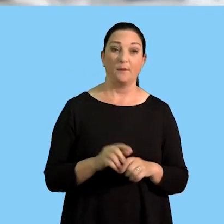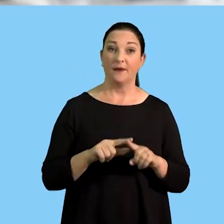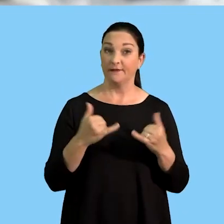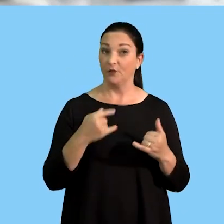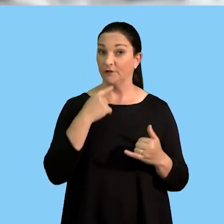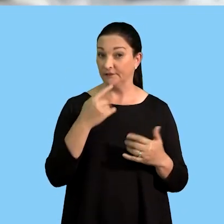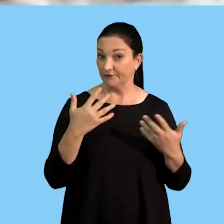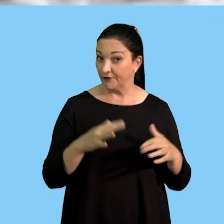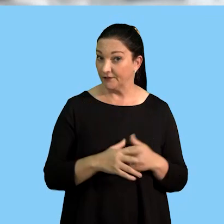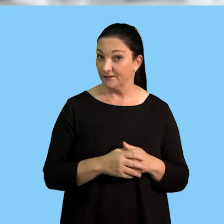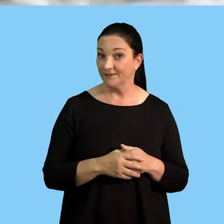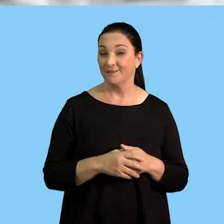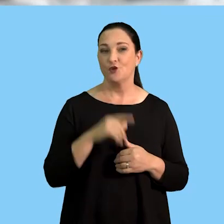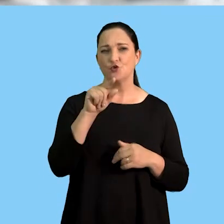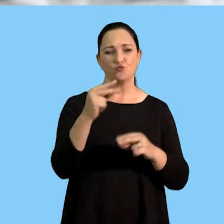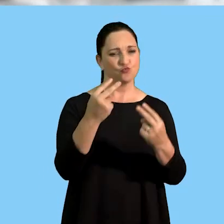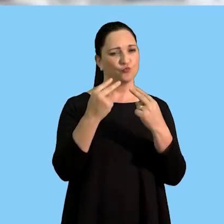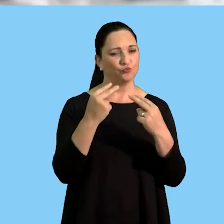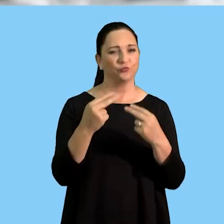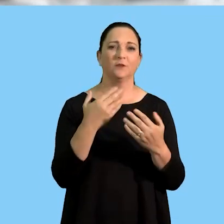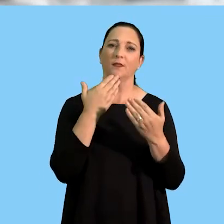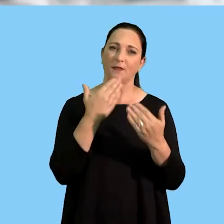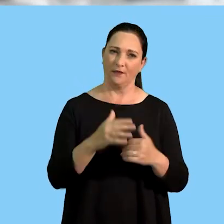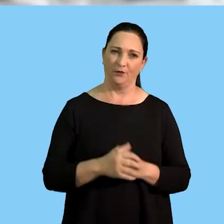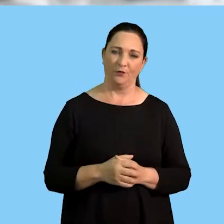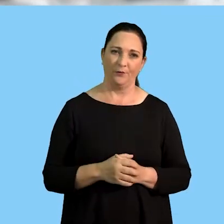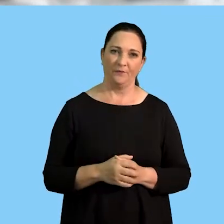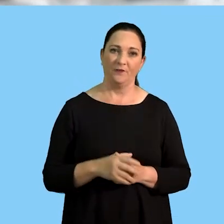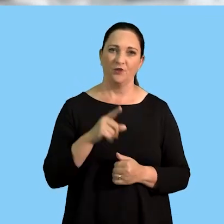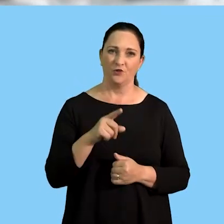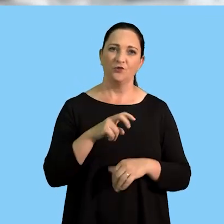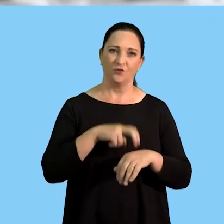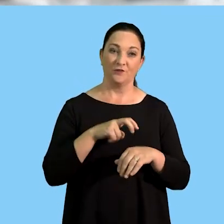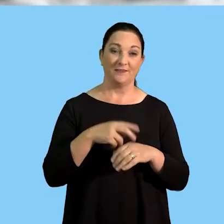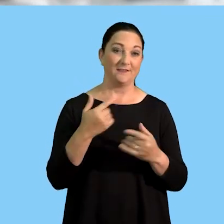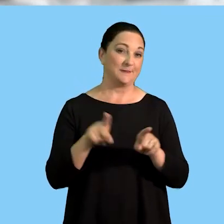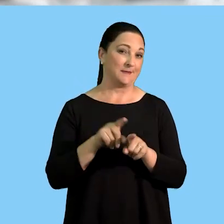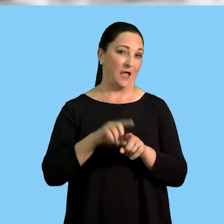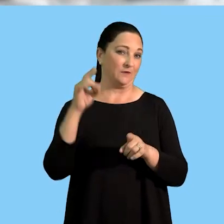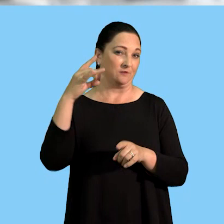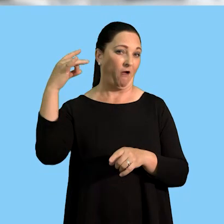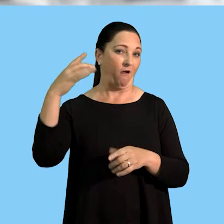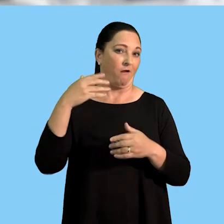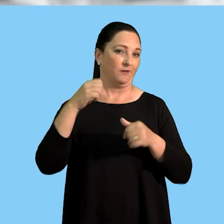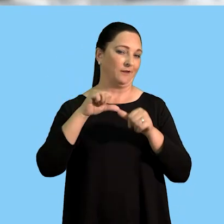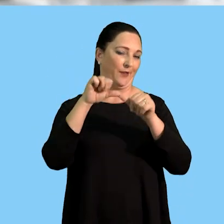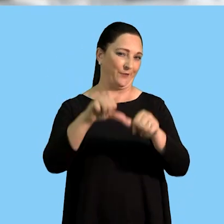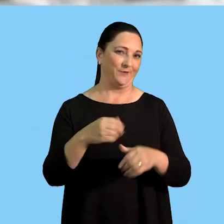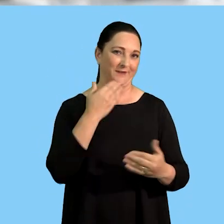that being said thank you for watching and keep on being a shining star thank you